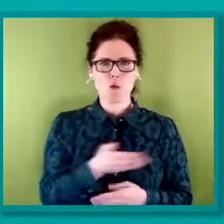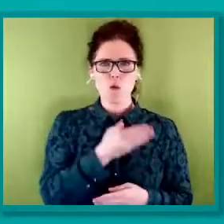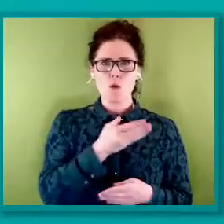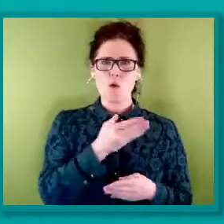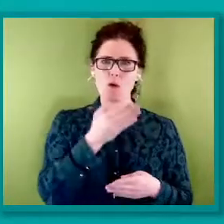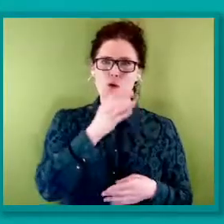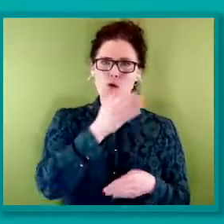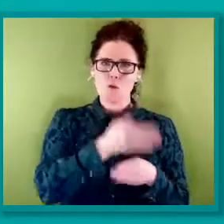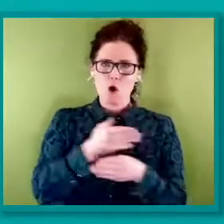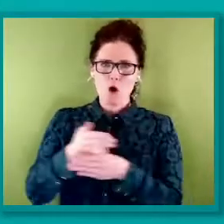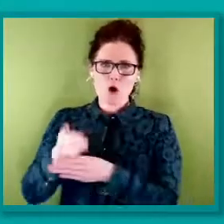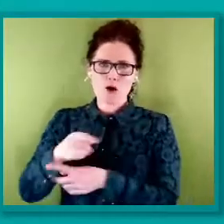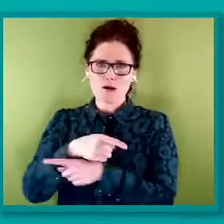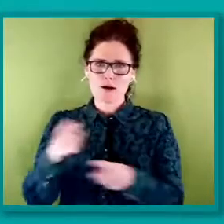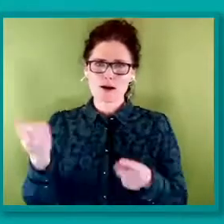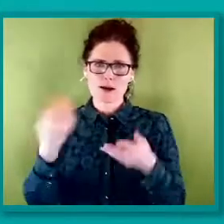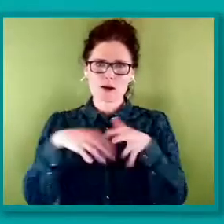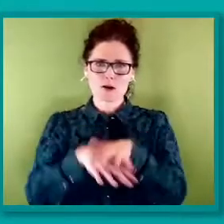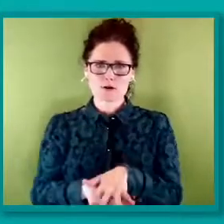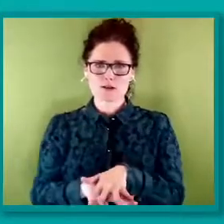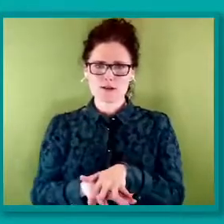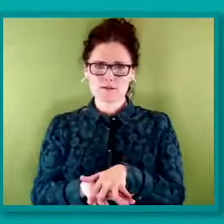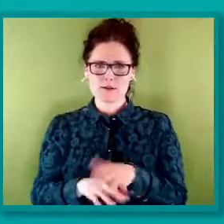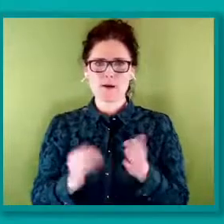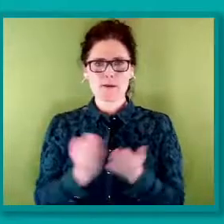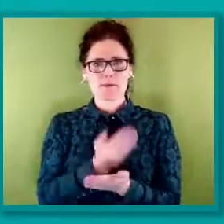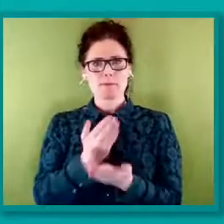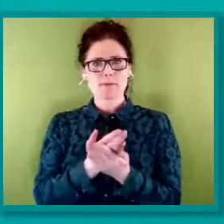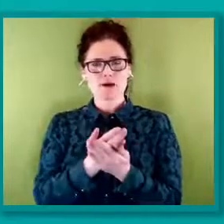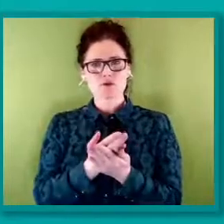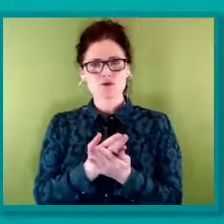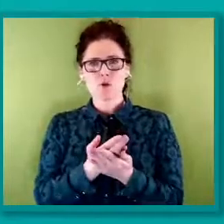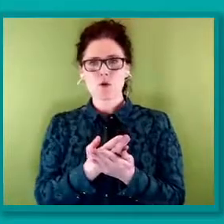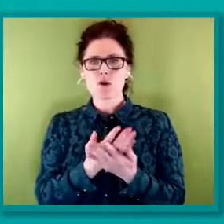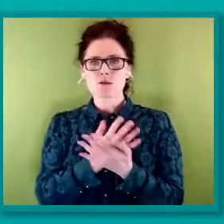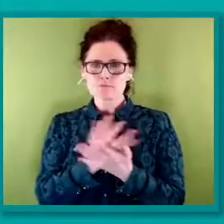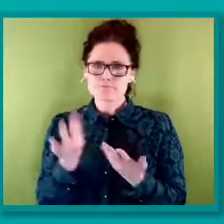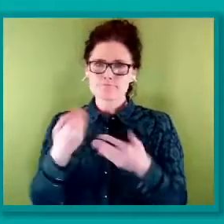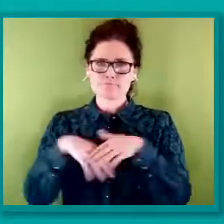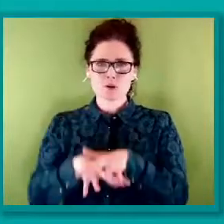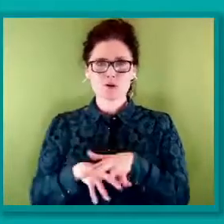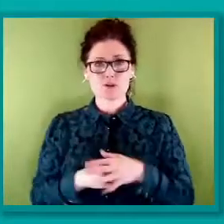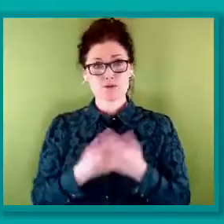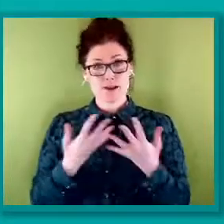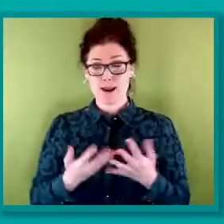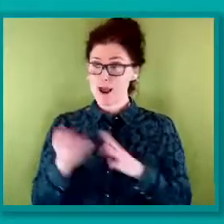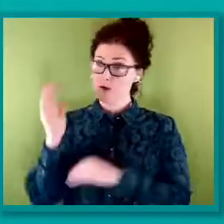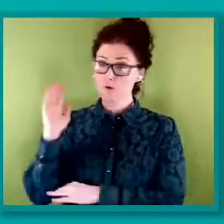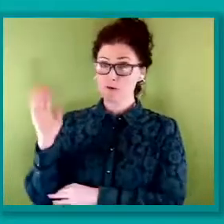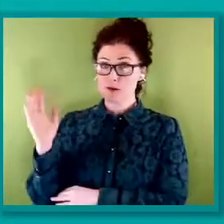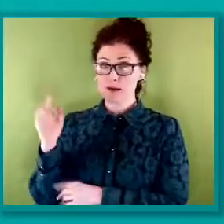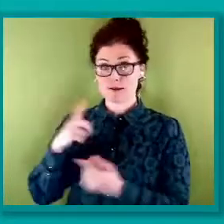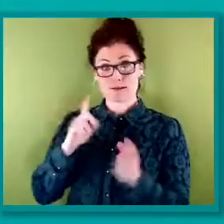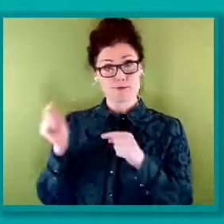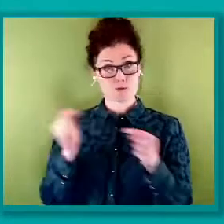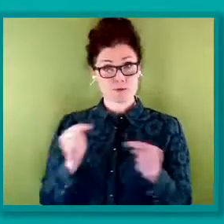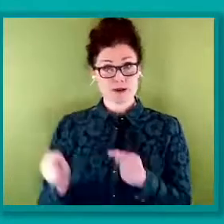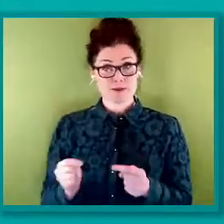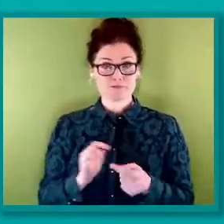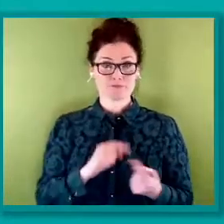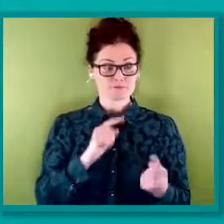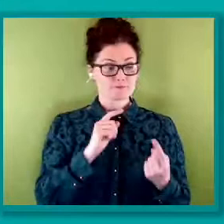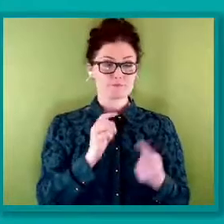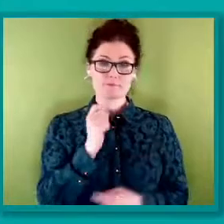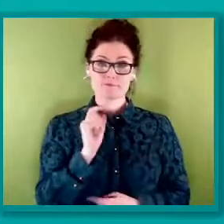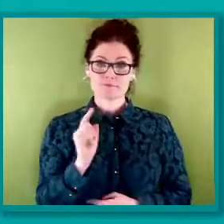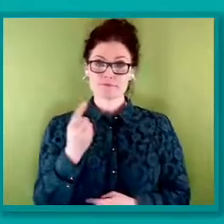for non-binary workers. I will now call on the speakers for this debate. Firstly, can we have Tigger Blaze